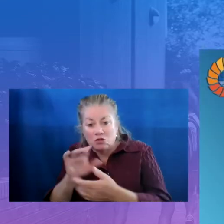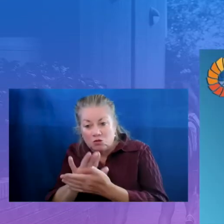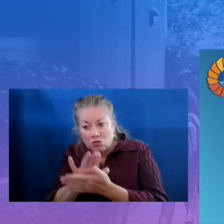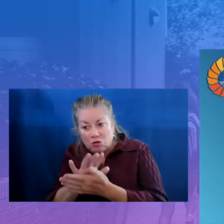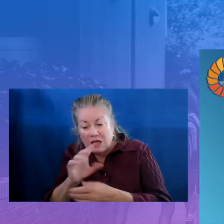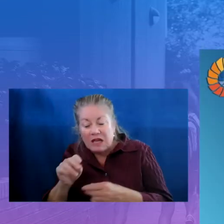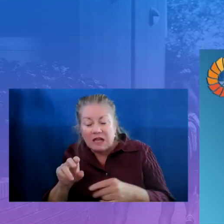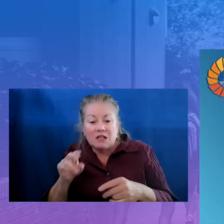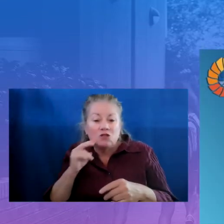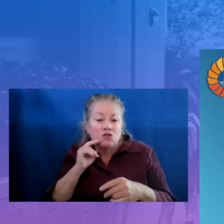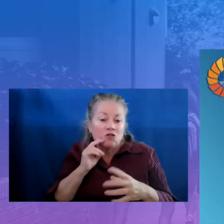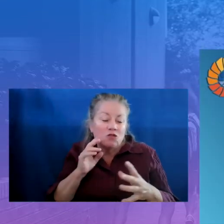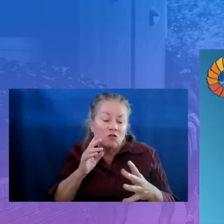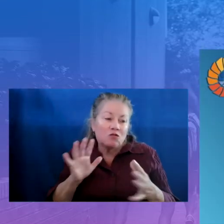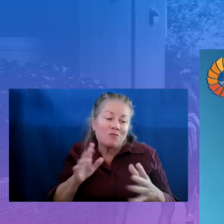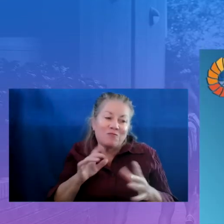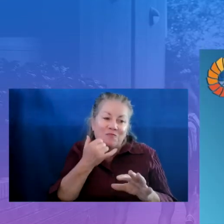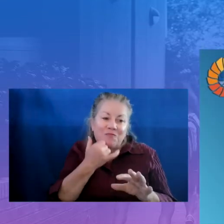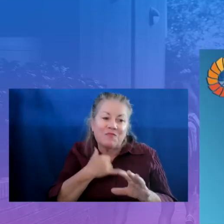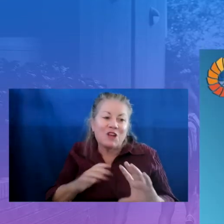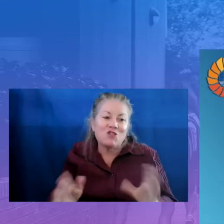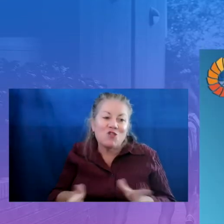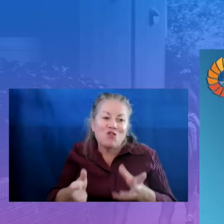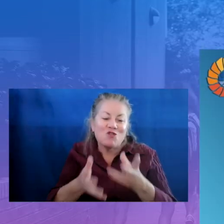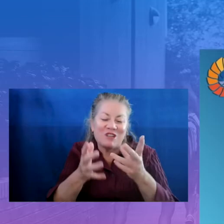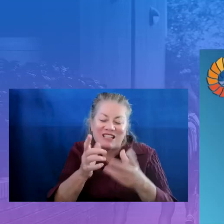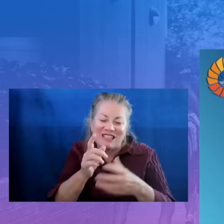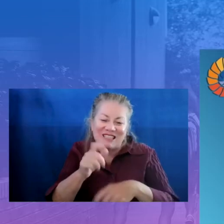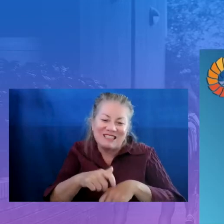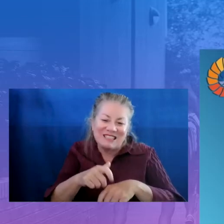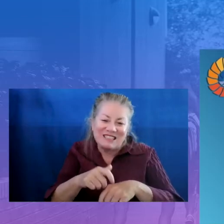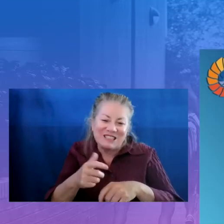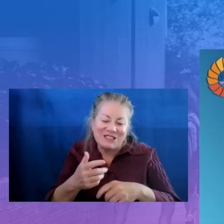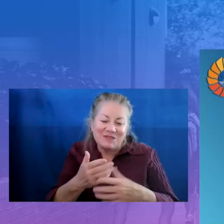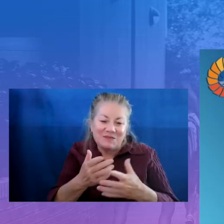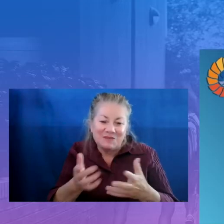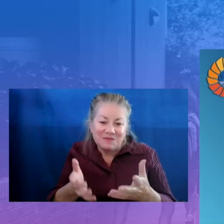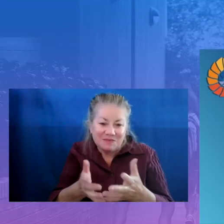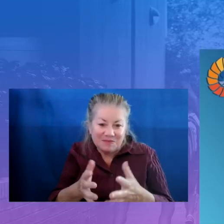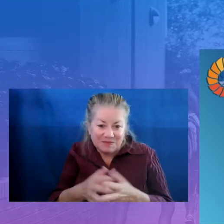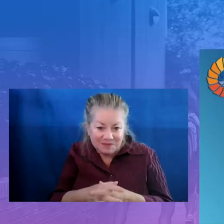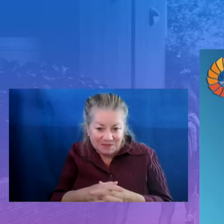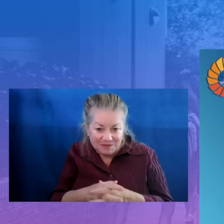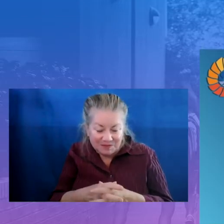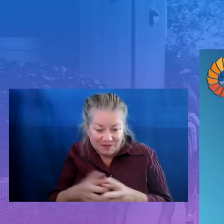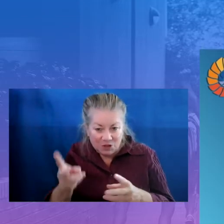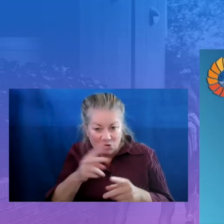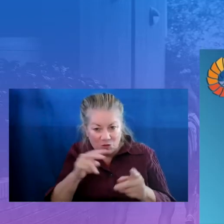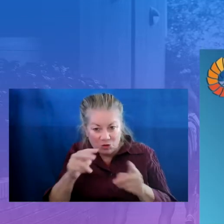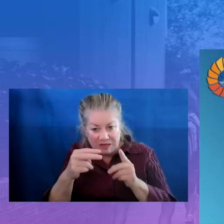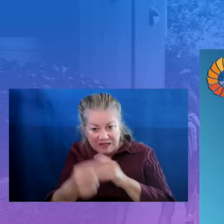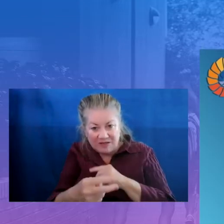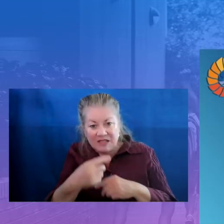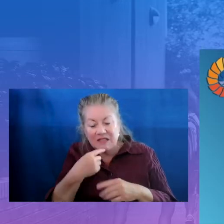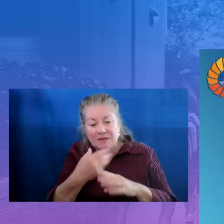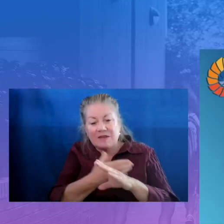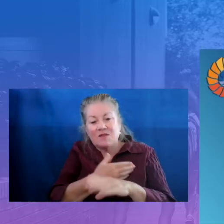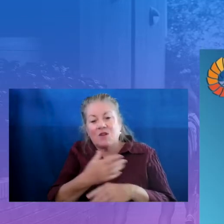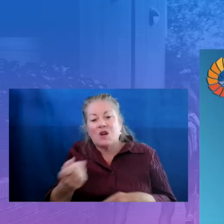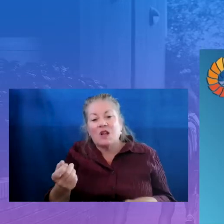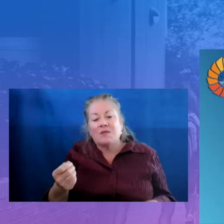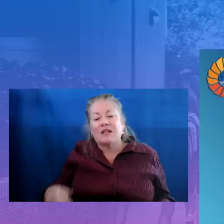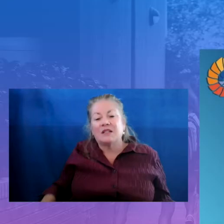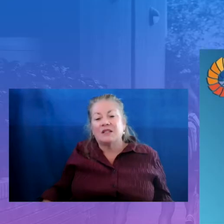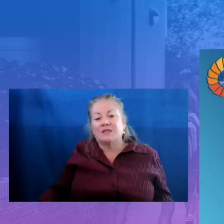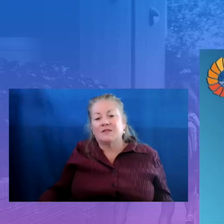just two quick suggestions from my perspective. The first, as I mentioned earlier a little bit, but it is to get the people